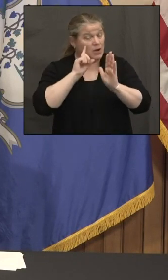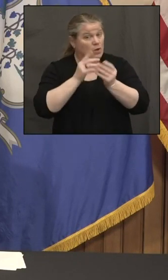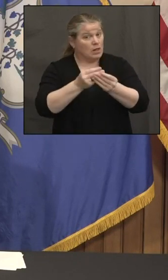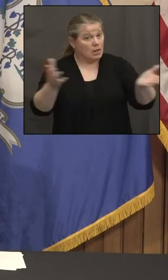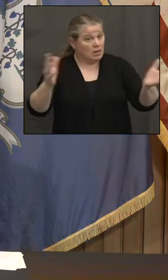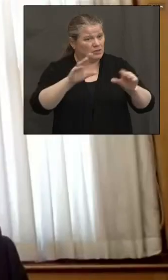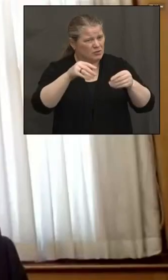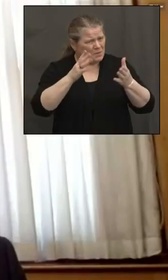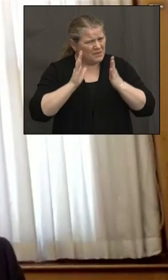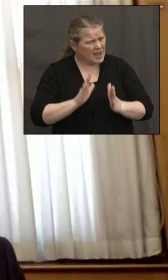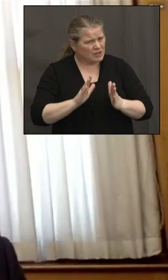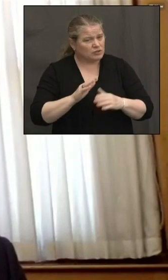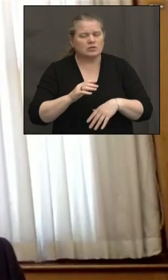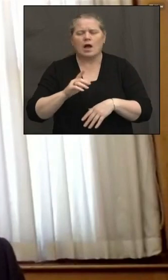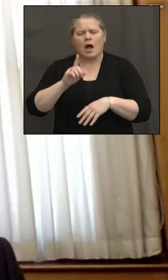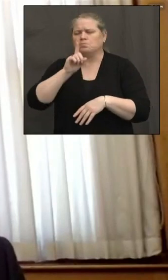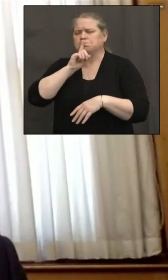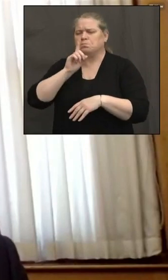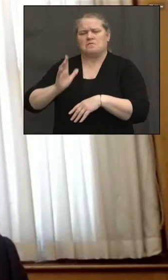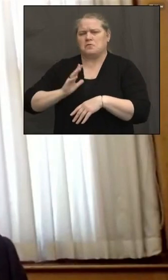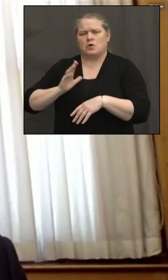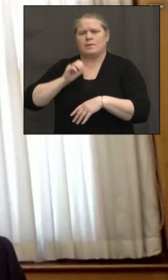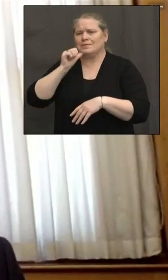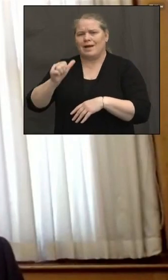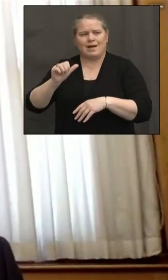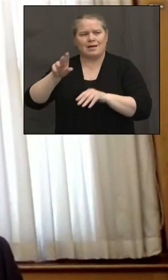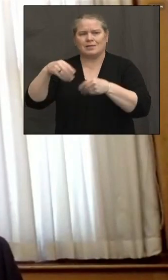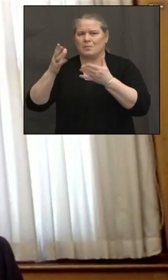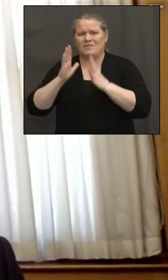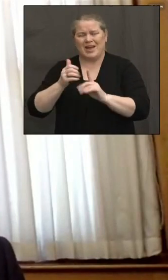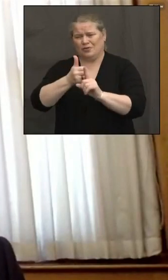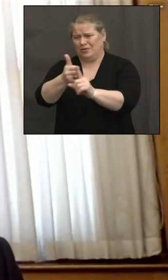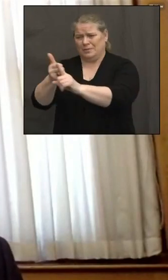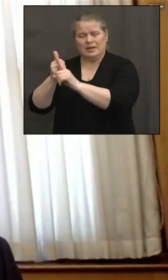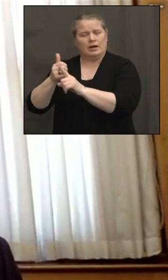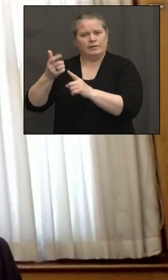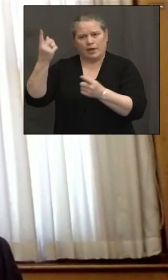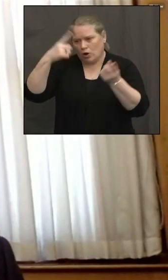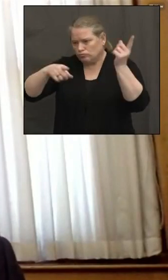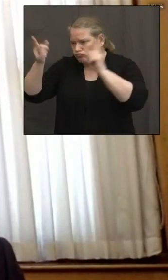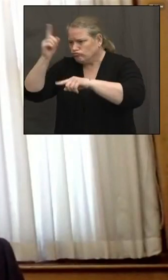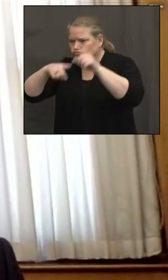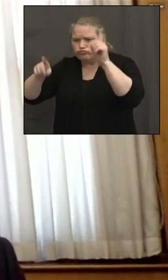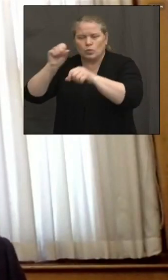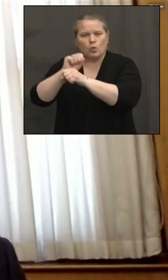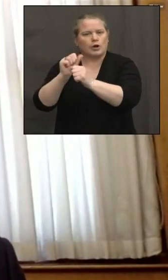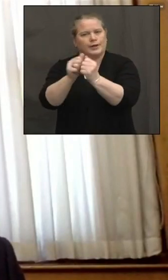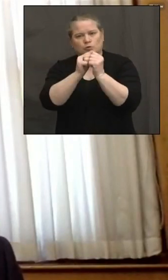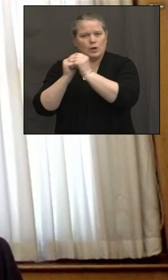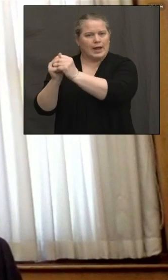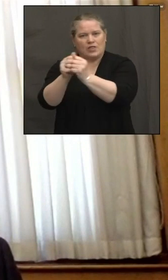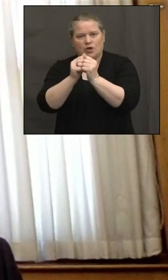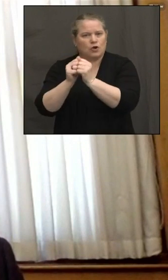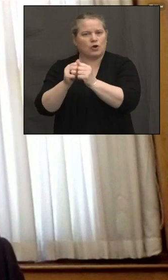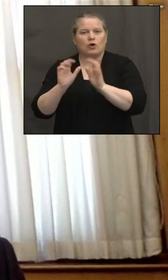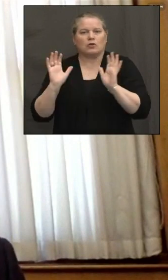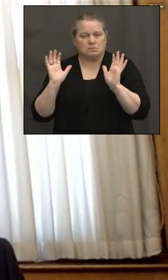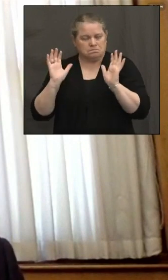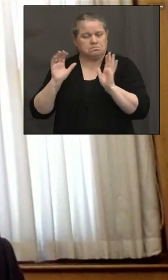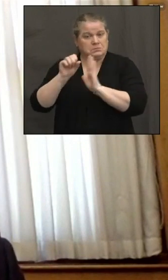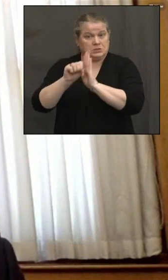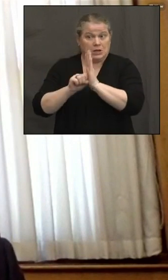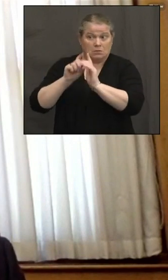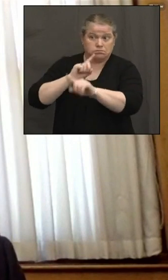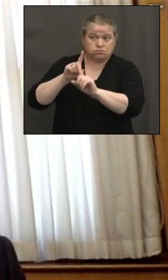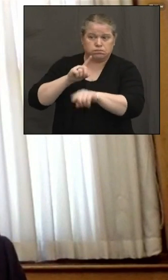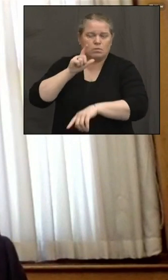It's not going to be that formal. The providers are collaborating amongst themselves, um, to think about what that, that small number would be there. They are in, you know, discussions with commissioner